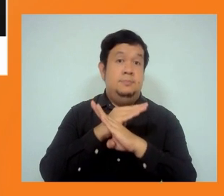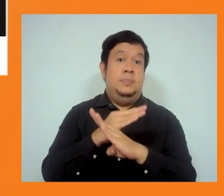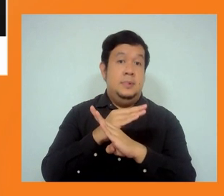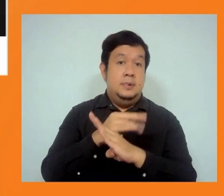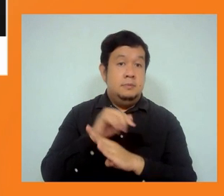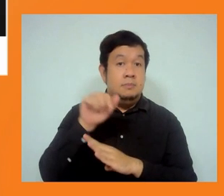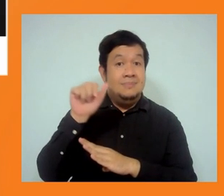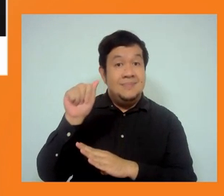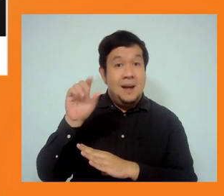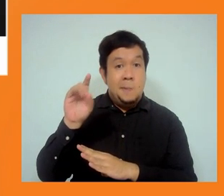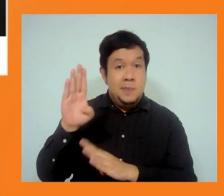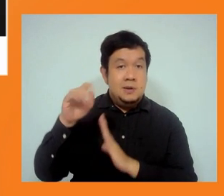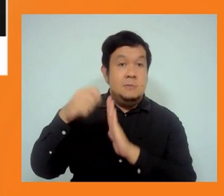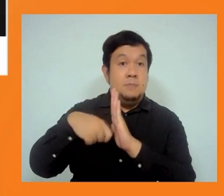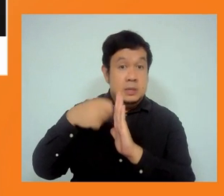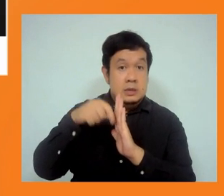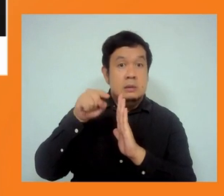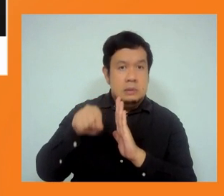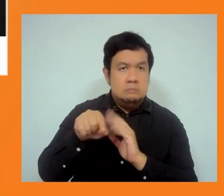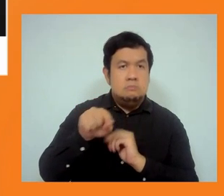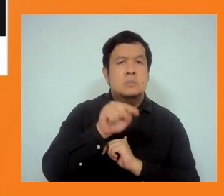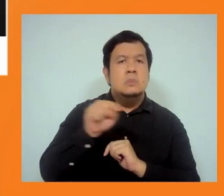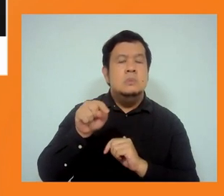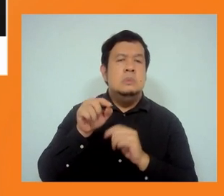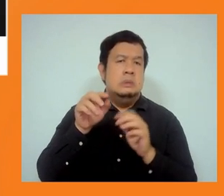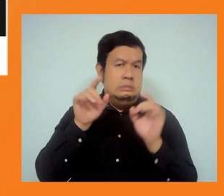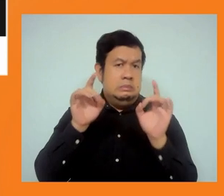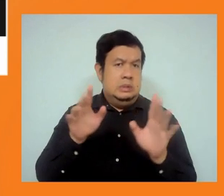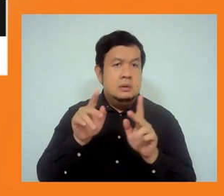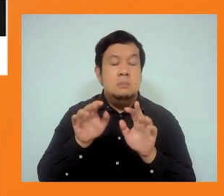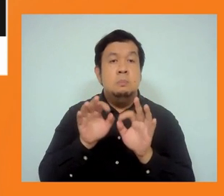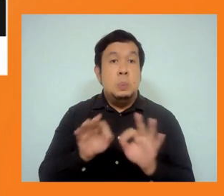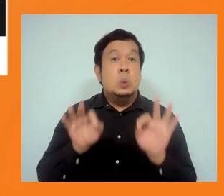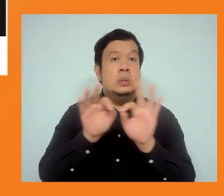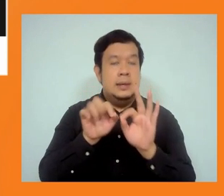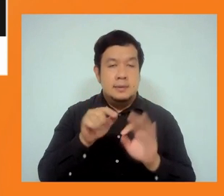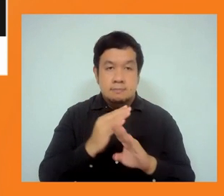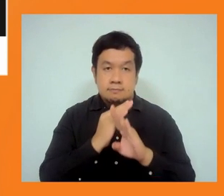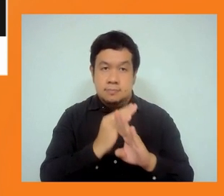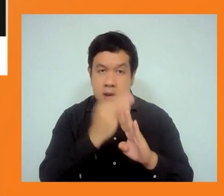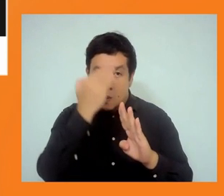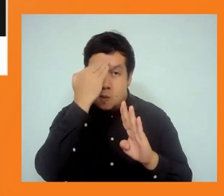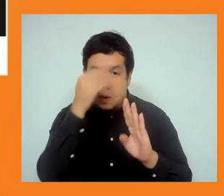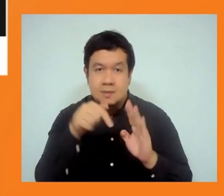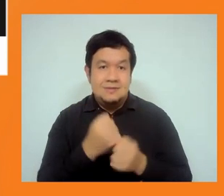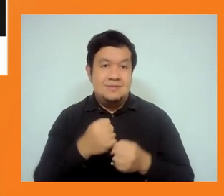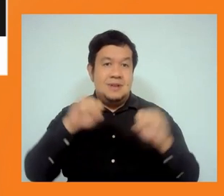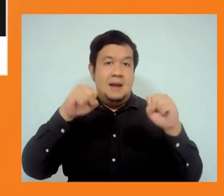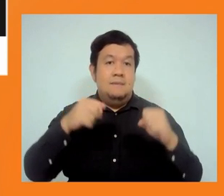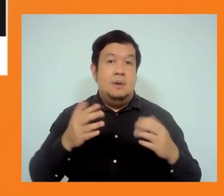Preventing violations of the human, labor, cultural, and environmental rights. These are all interrelated.